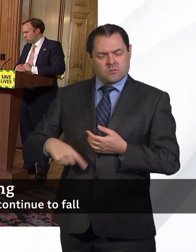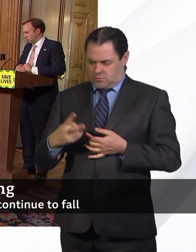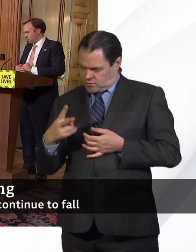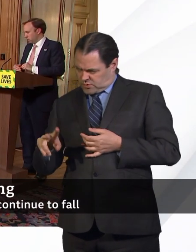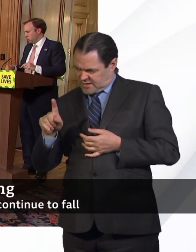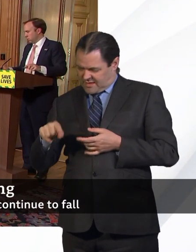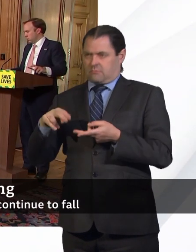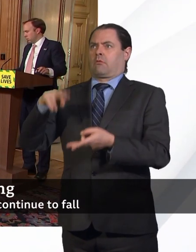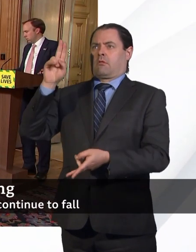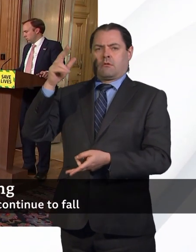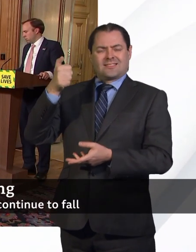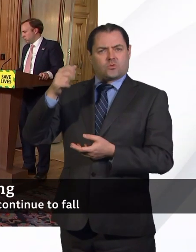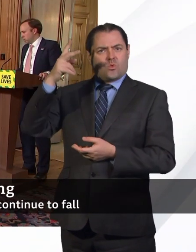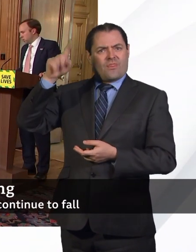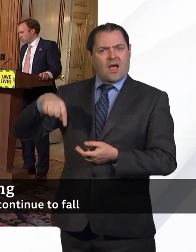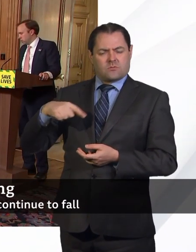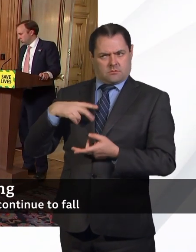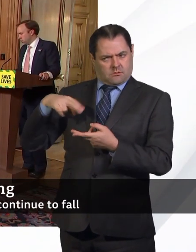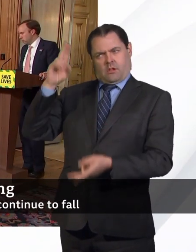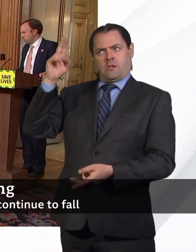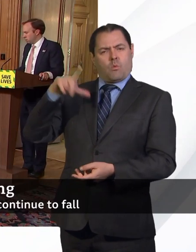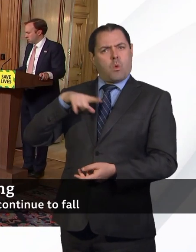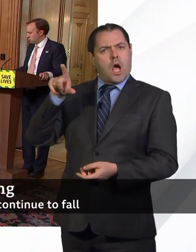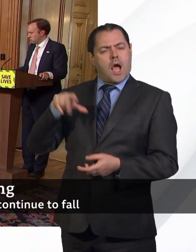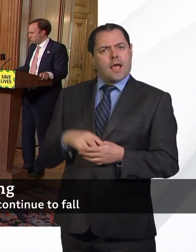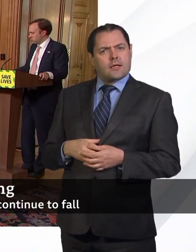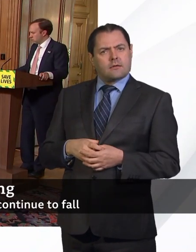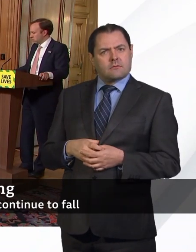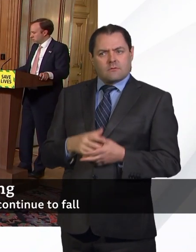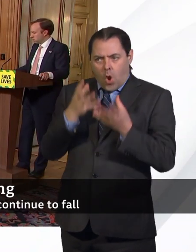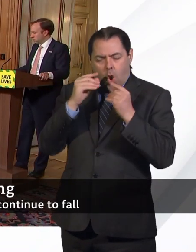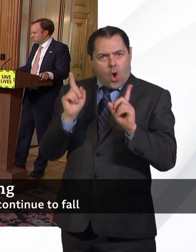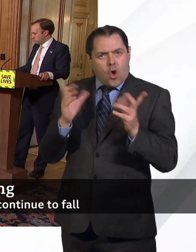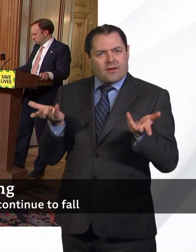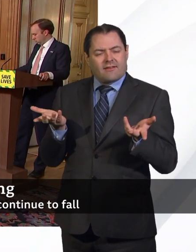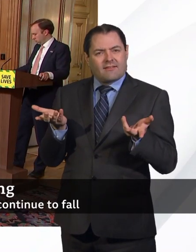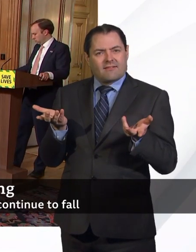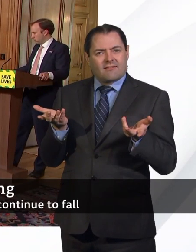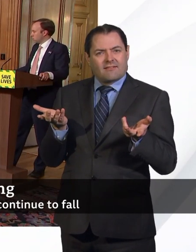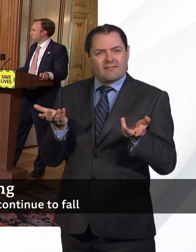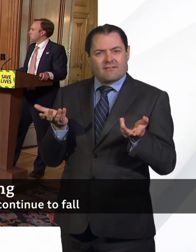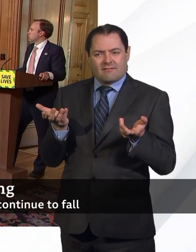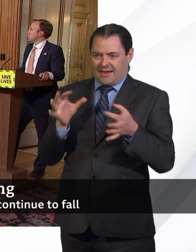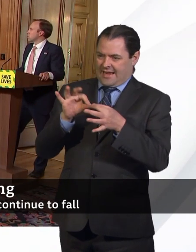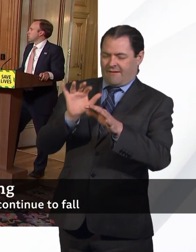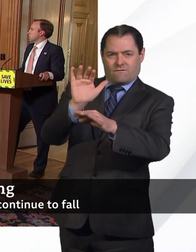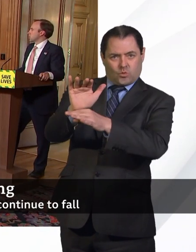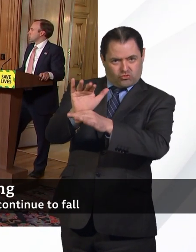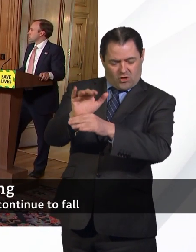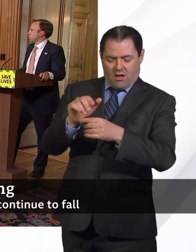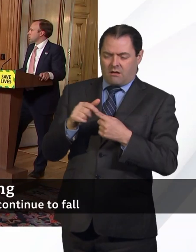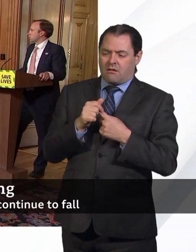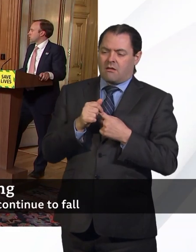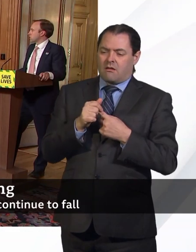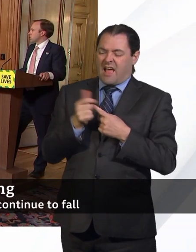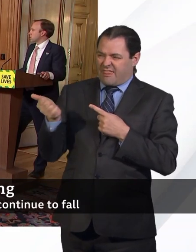sense of why you thought that was or what lessons we could learn about that for the future. And if I could just